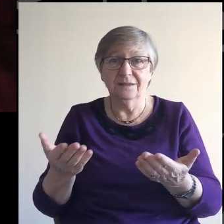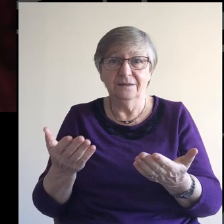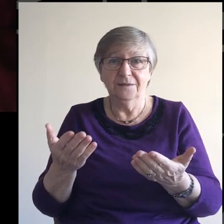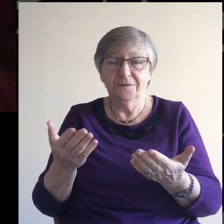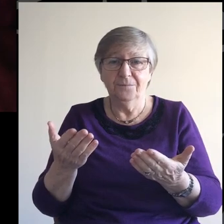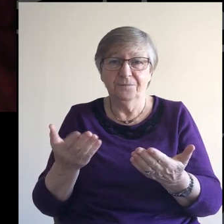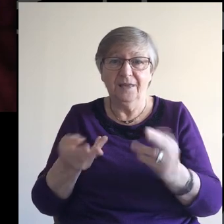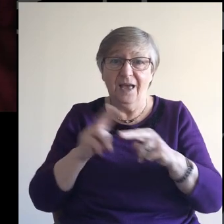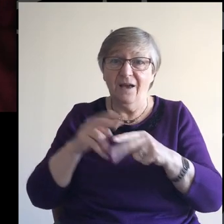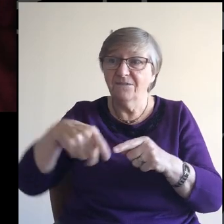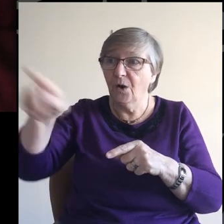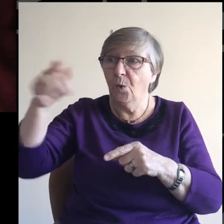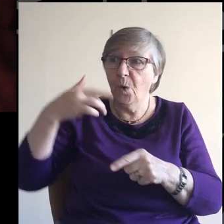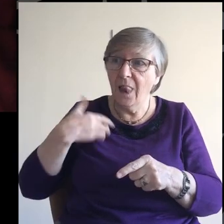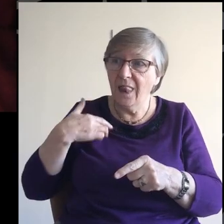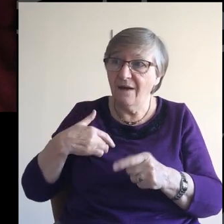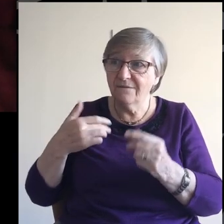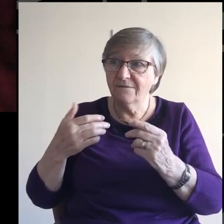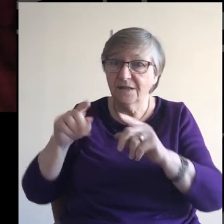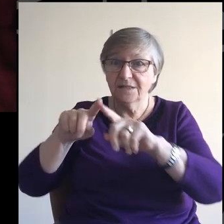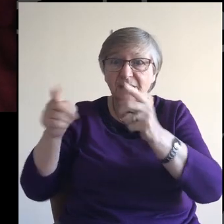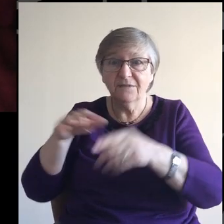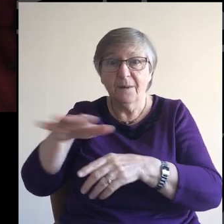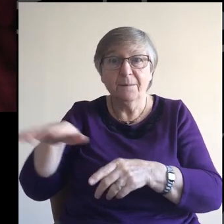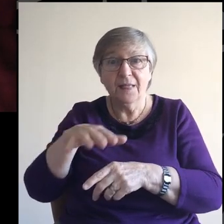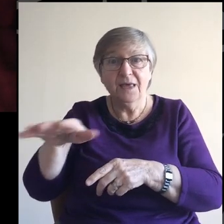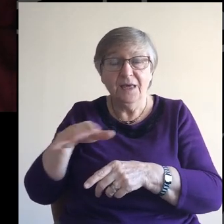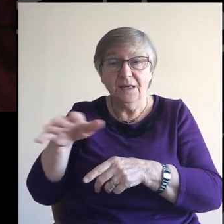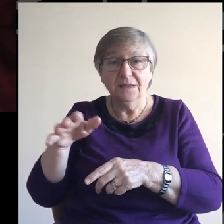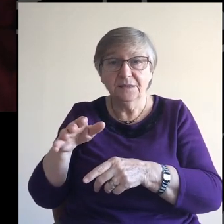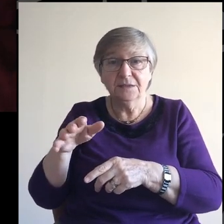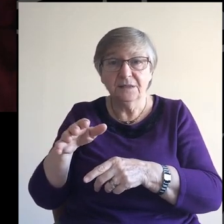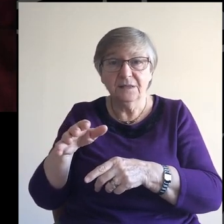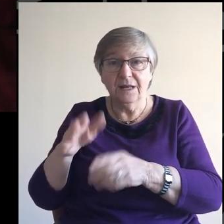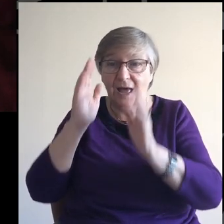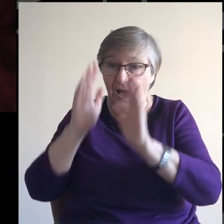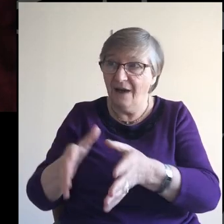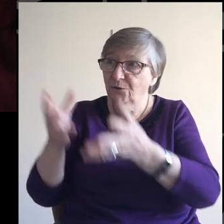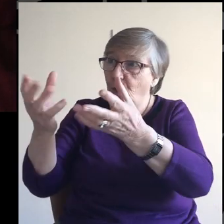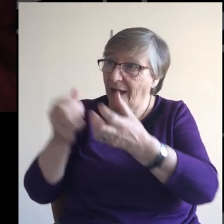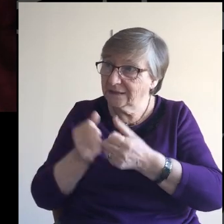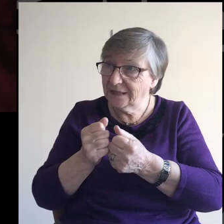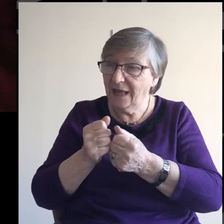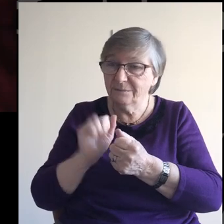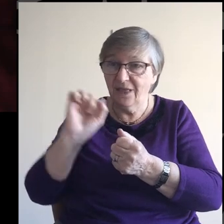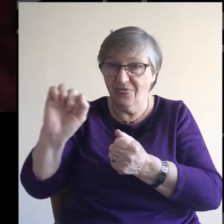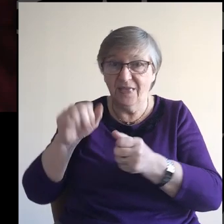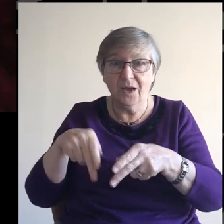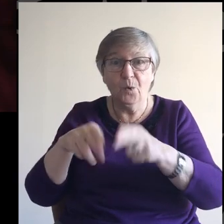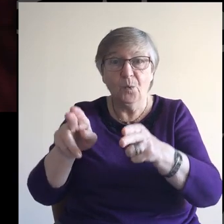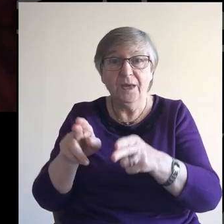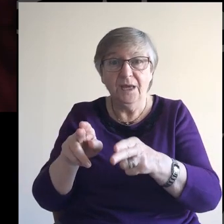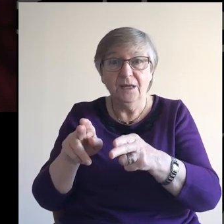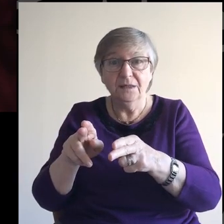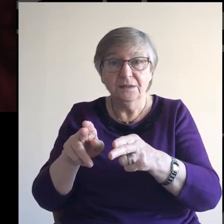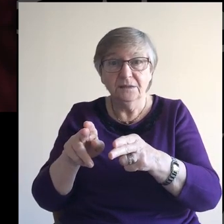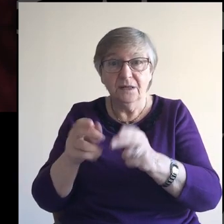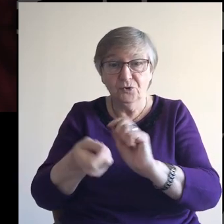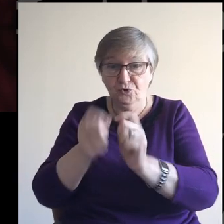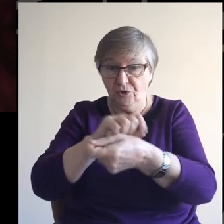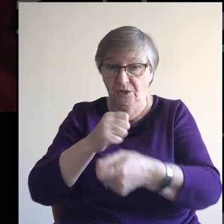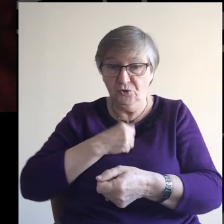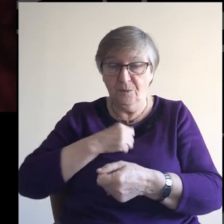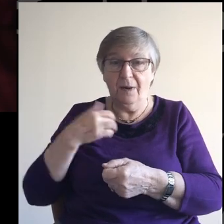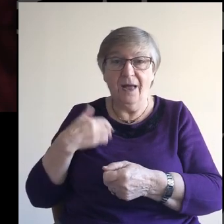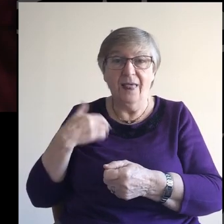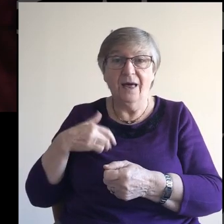No, if I go and live in another kingdom, then the ways of the other kingdom have to impact and will impact on me and how I do